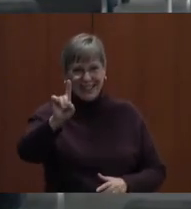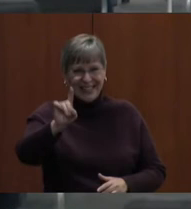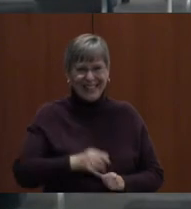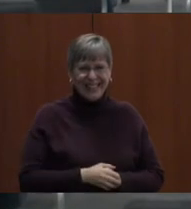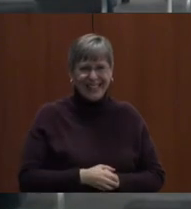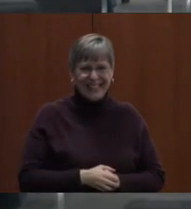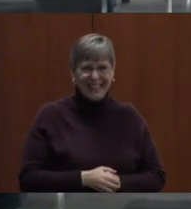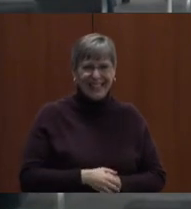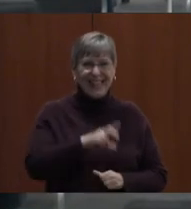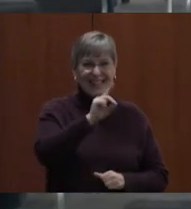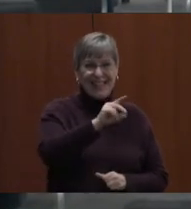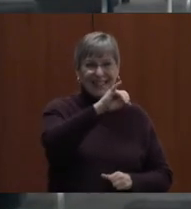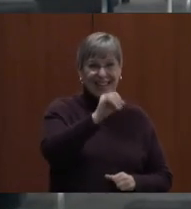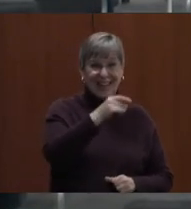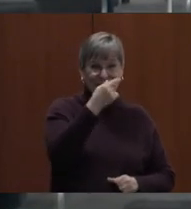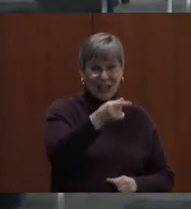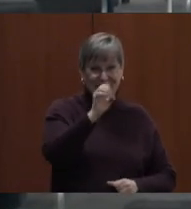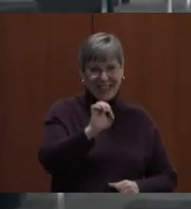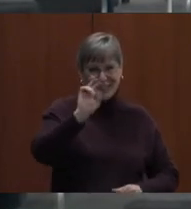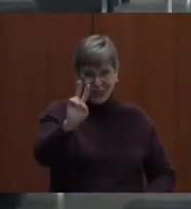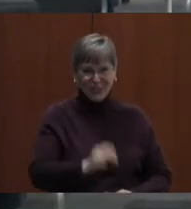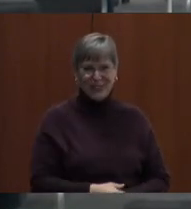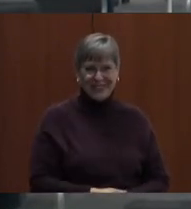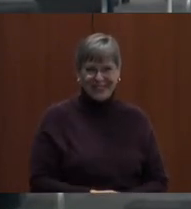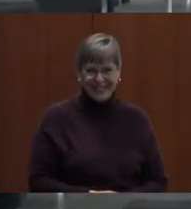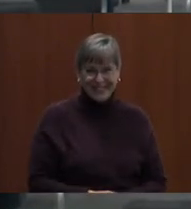and D.J.G.E. 2.